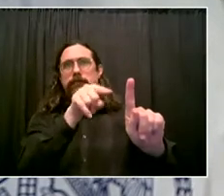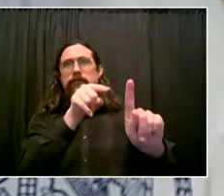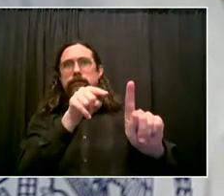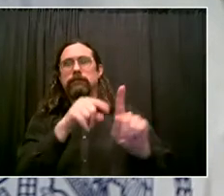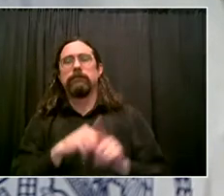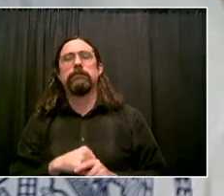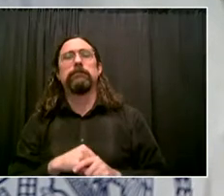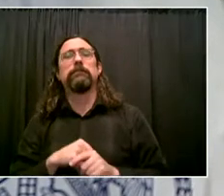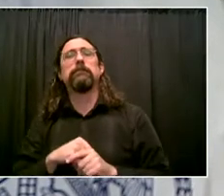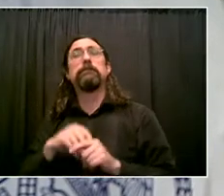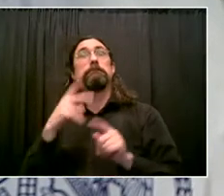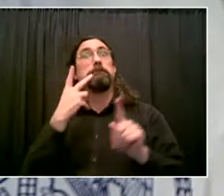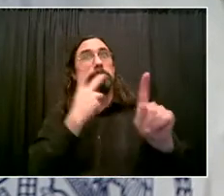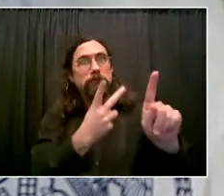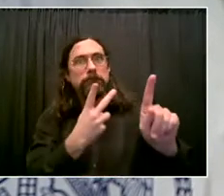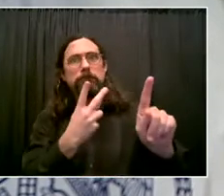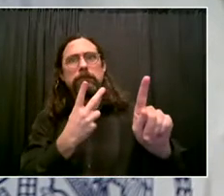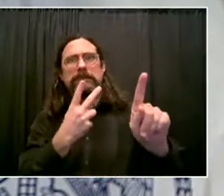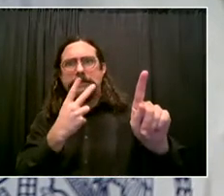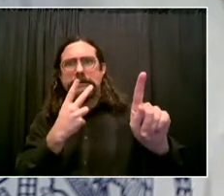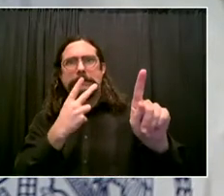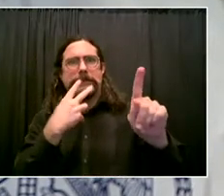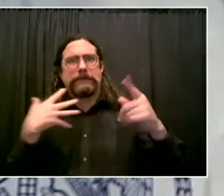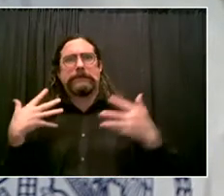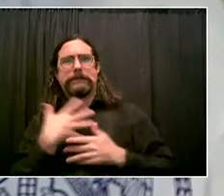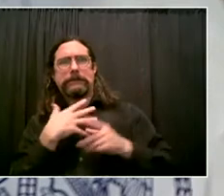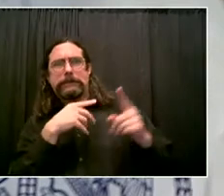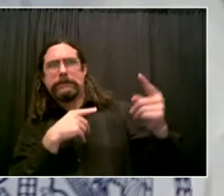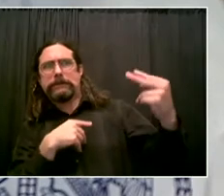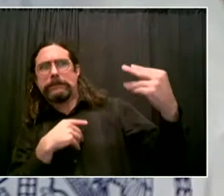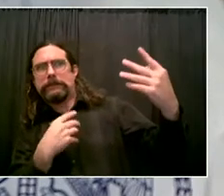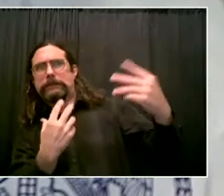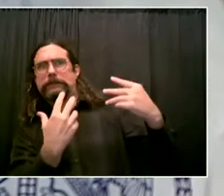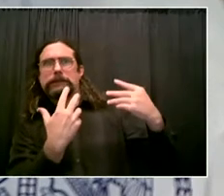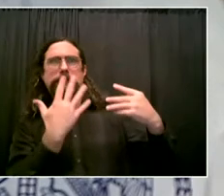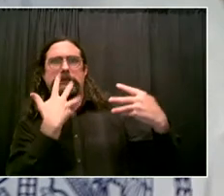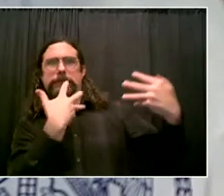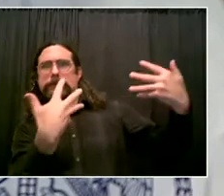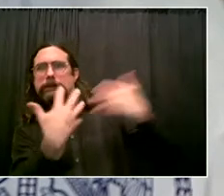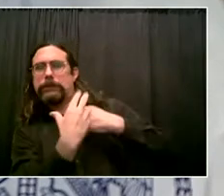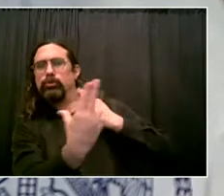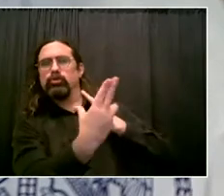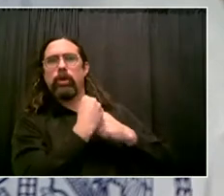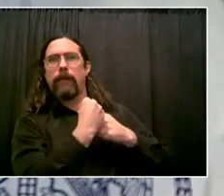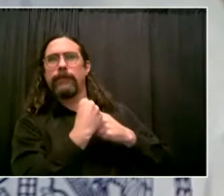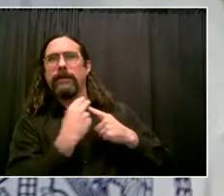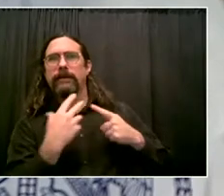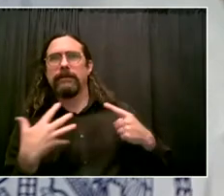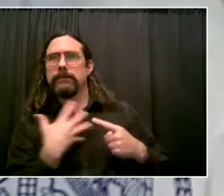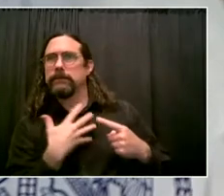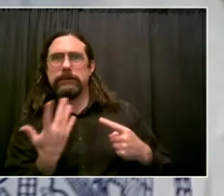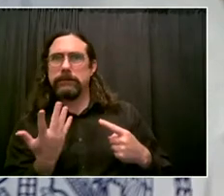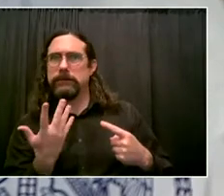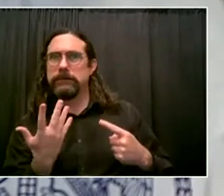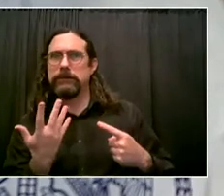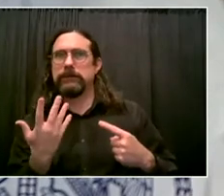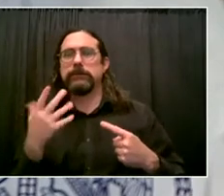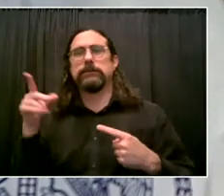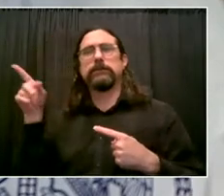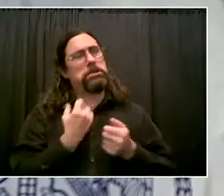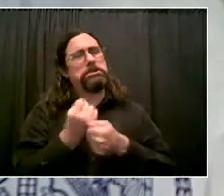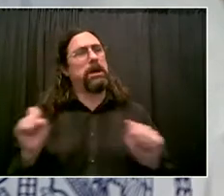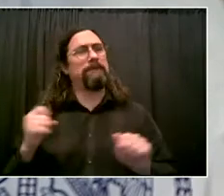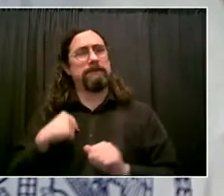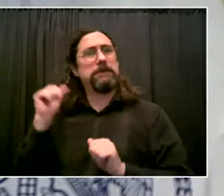need to get the comfort and the relationship and the discussion going that neighborhood policing helped create for six years. We need to amplify that again. We